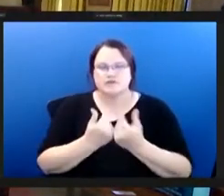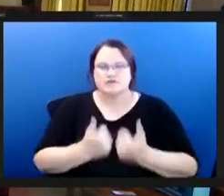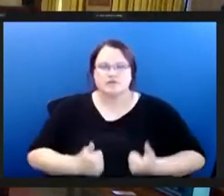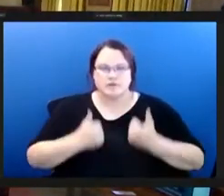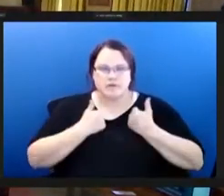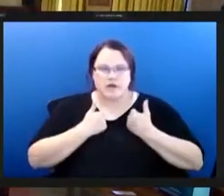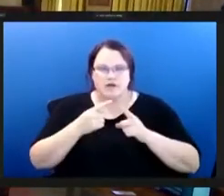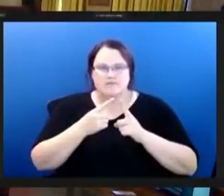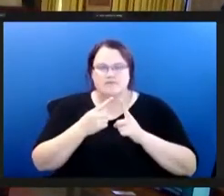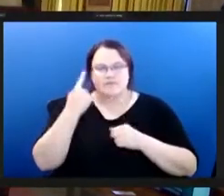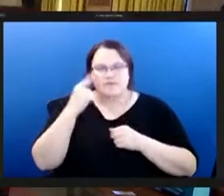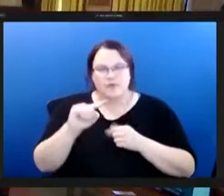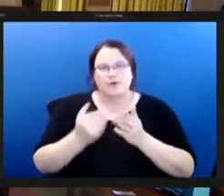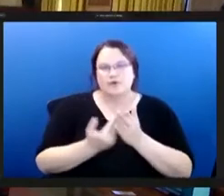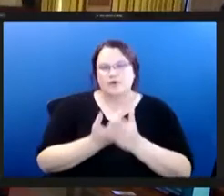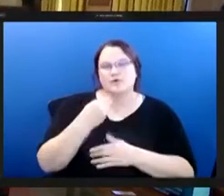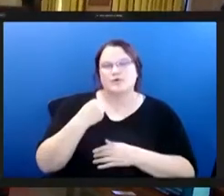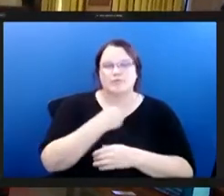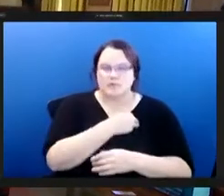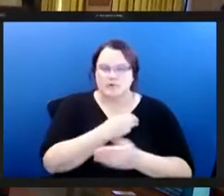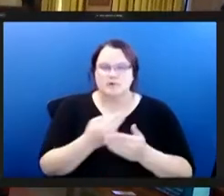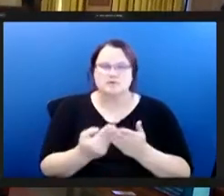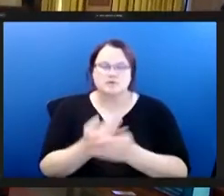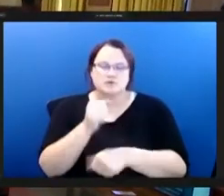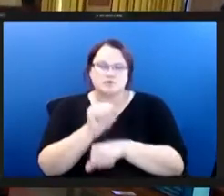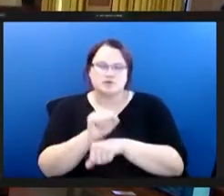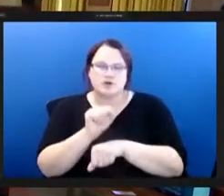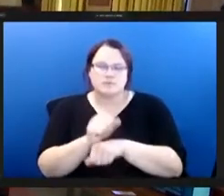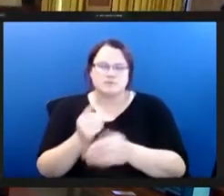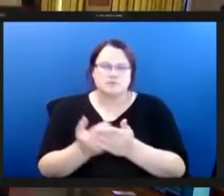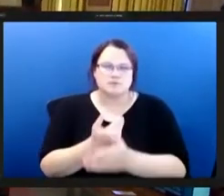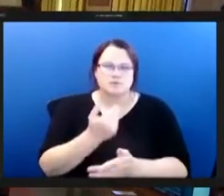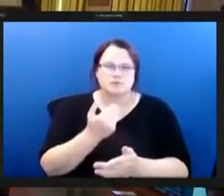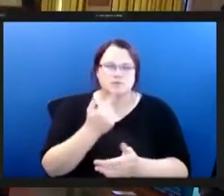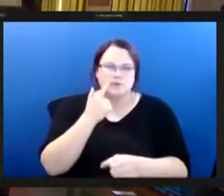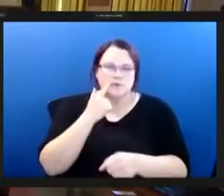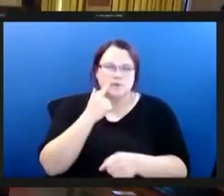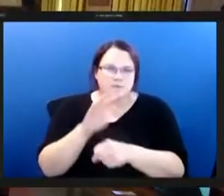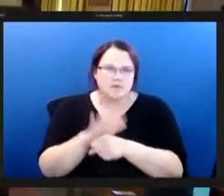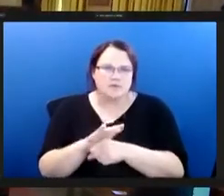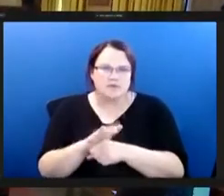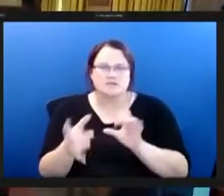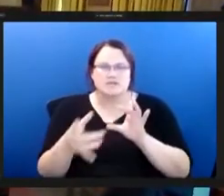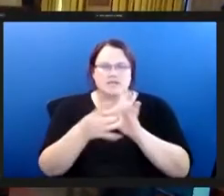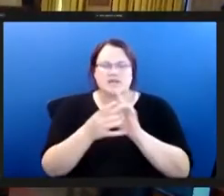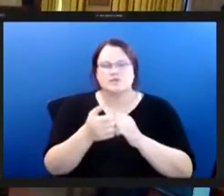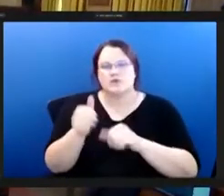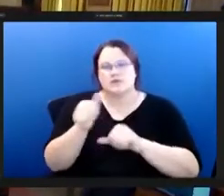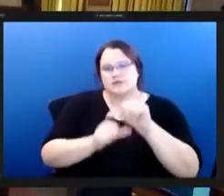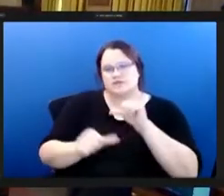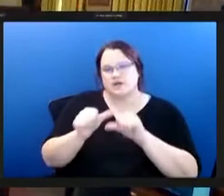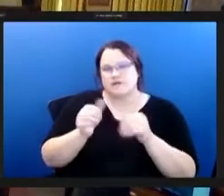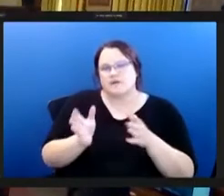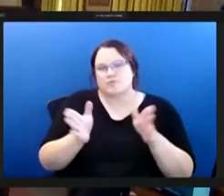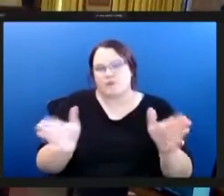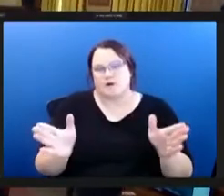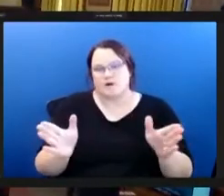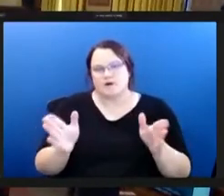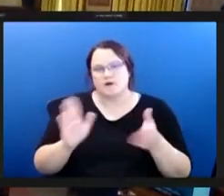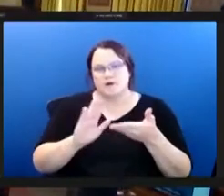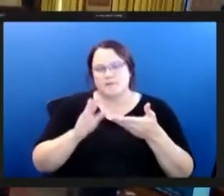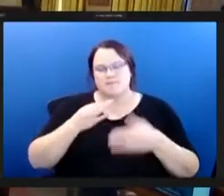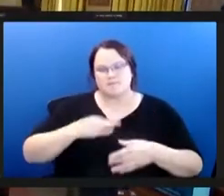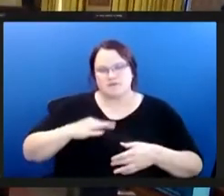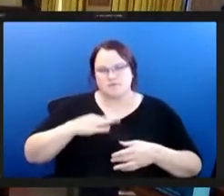members to new jobs and new commitments and also connects our groups to one another so that we can better learn from each other in the broader history community and not each